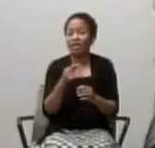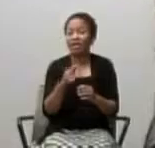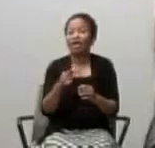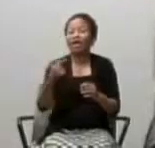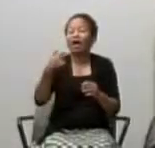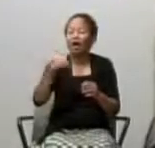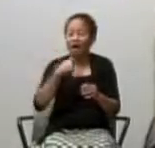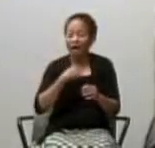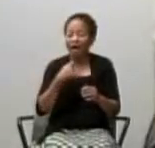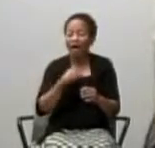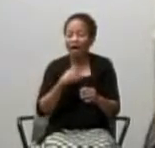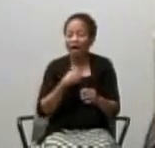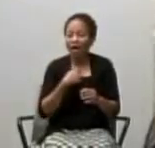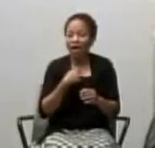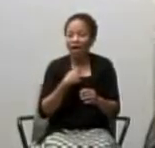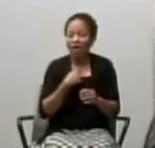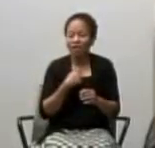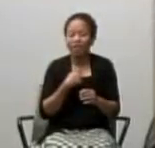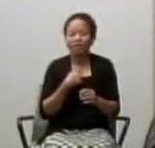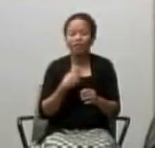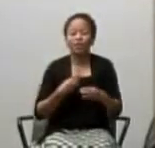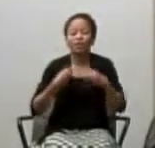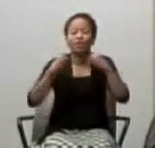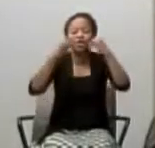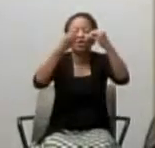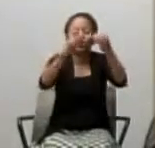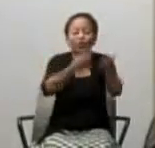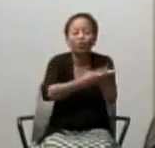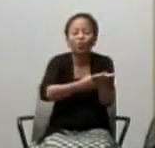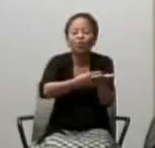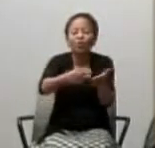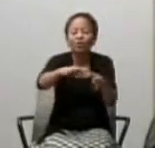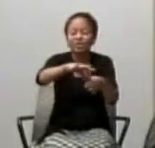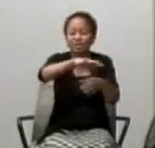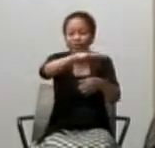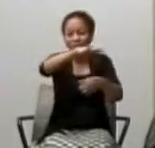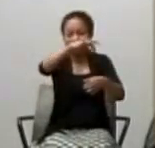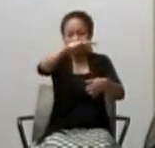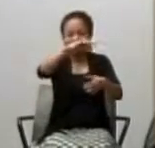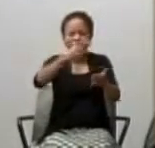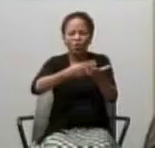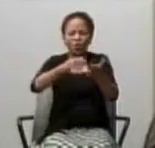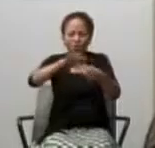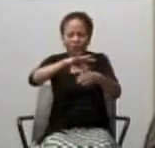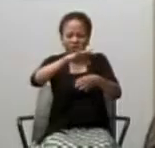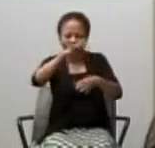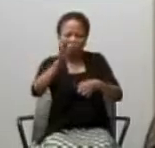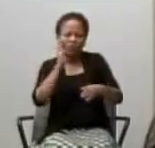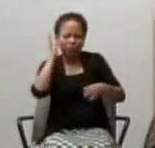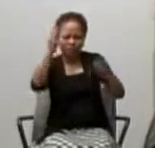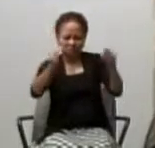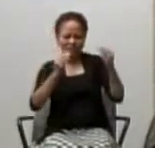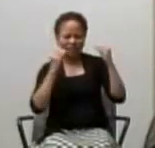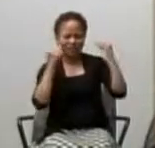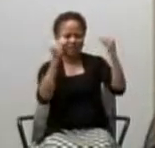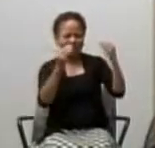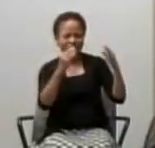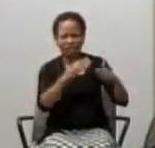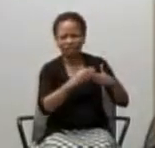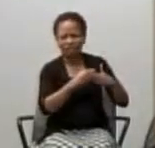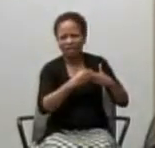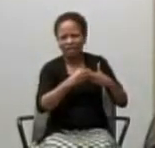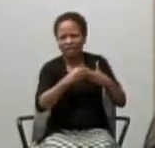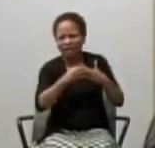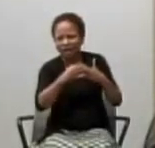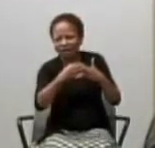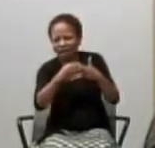I will entrust you with the Holy Spirit. And the Holy Spirit will teach and the Holy Spirit will guide. And the Holy Spirit will allow